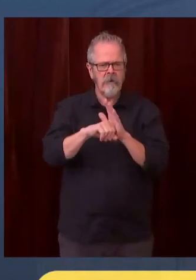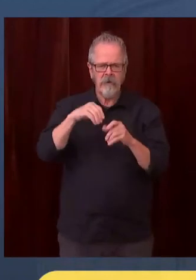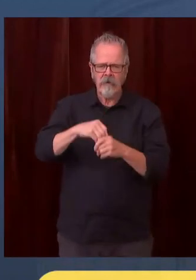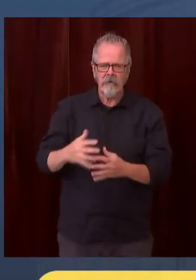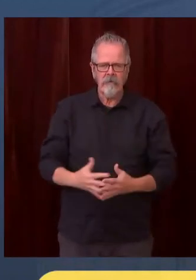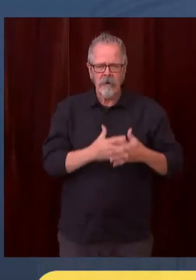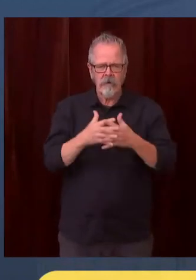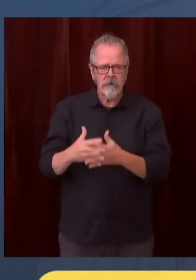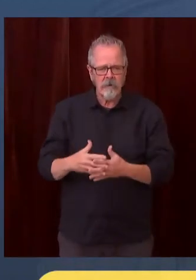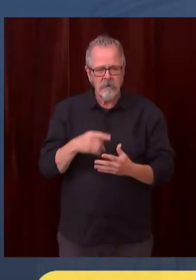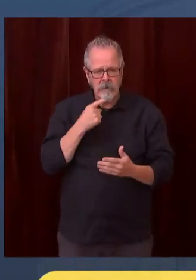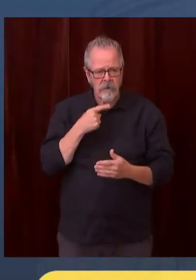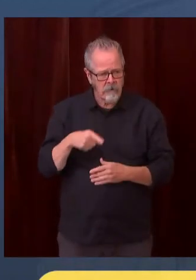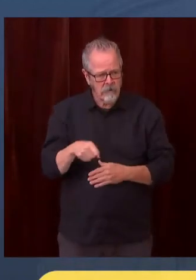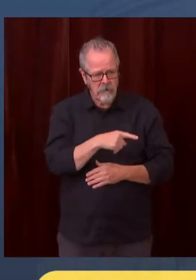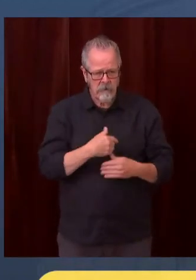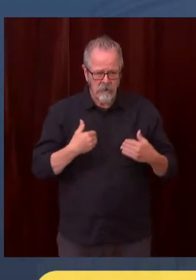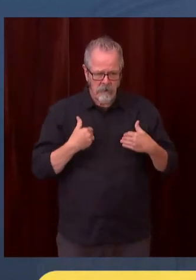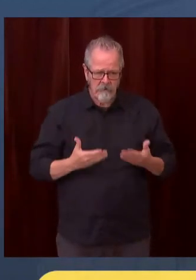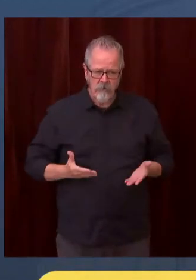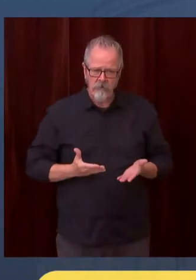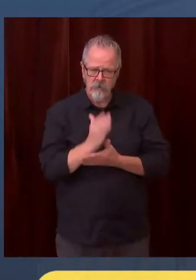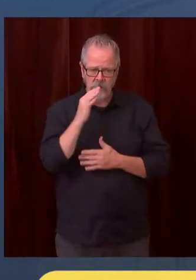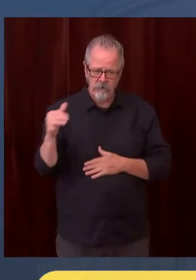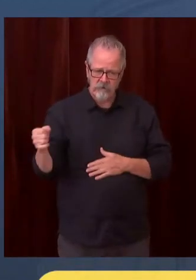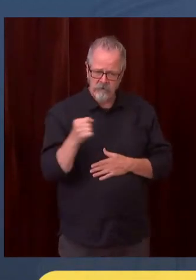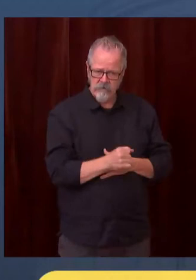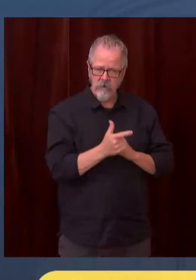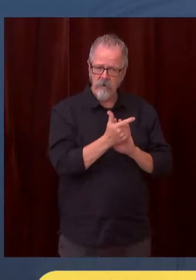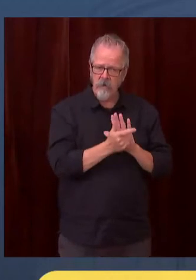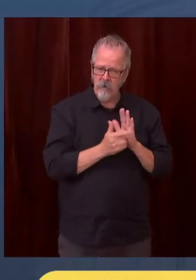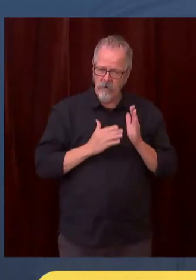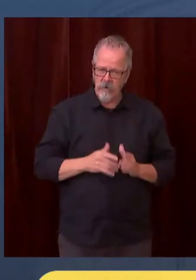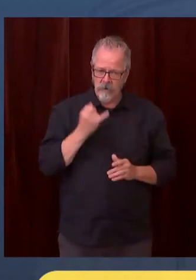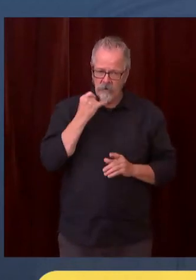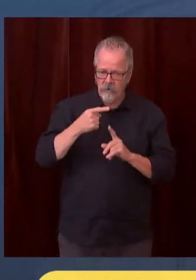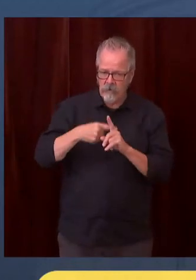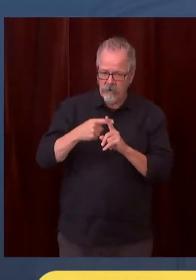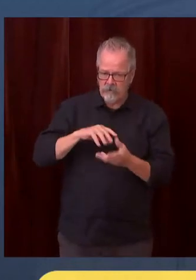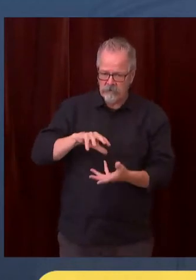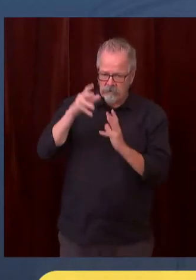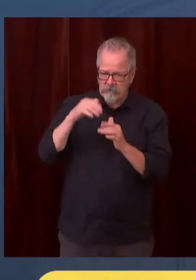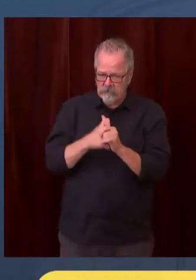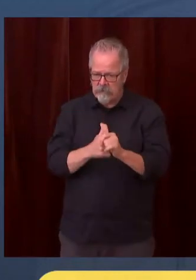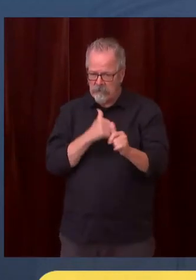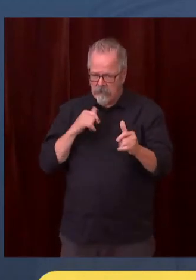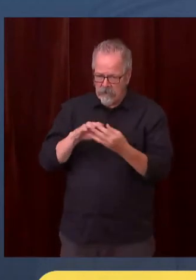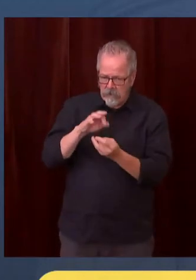will be followed in other places in the future. So our extension will expire on October 30th at 1159.